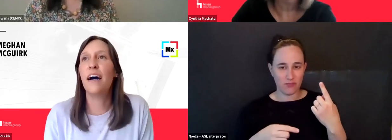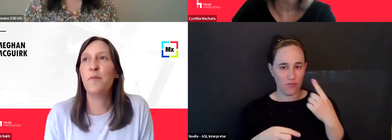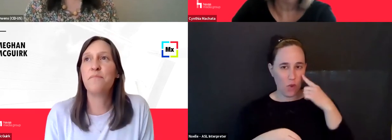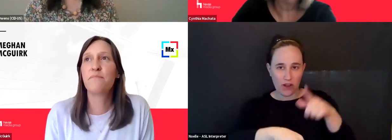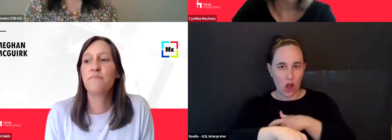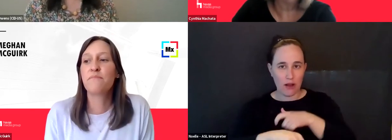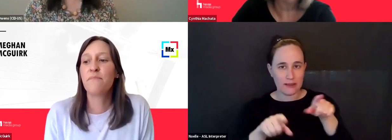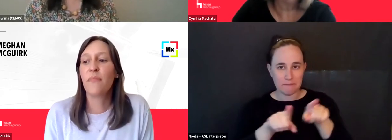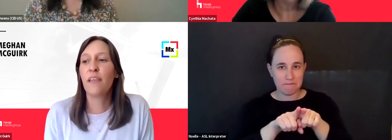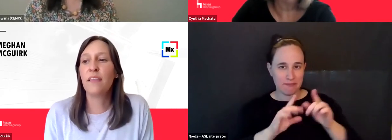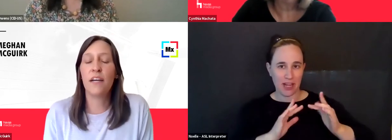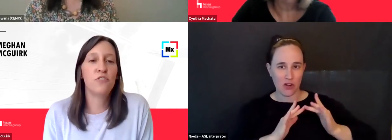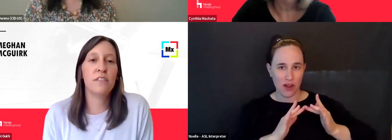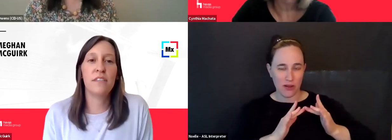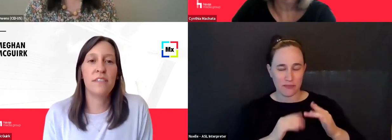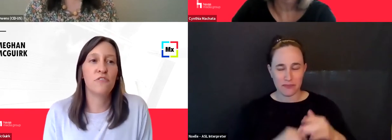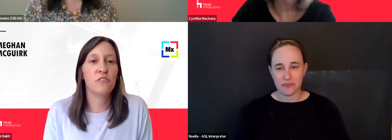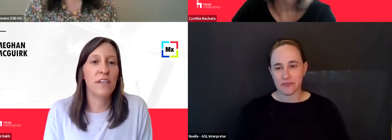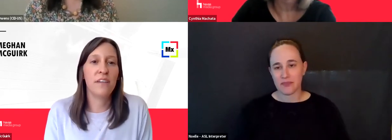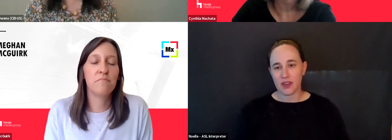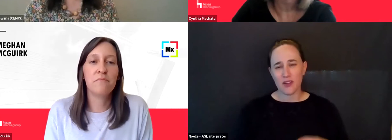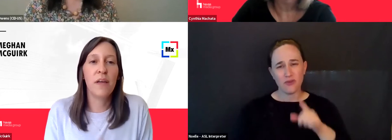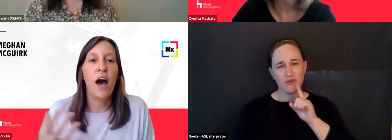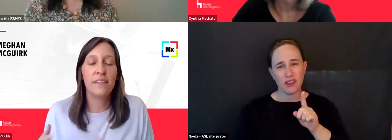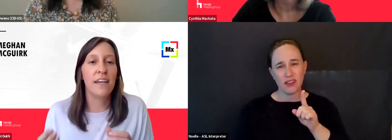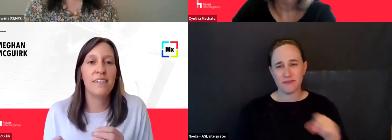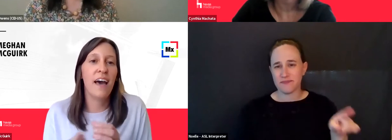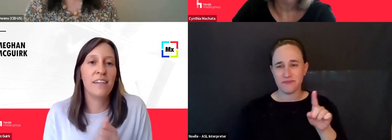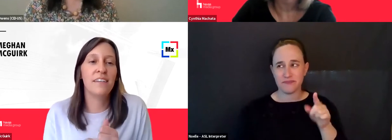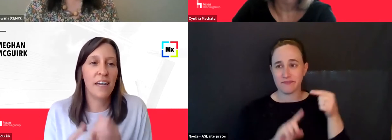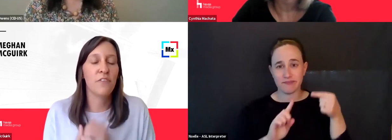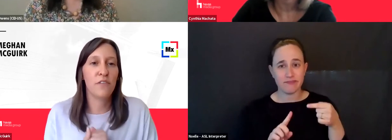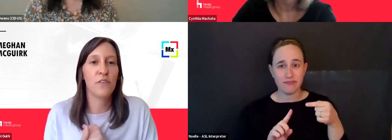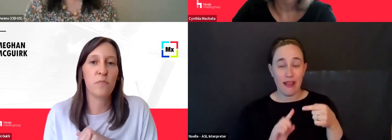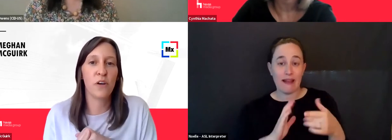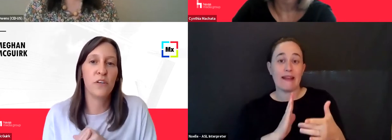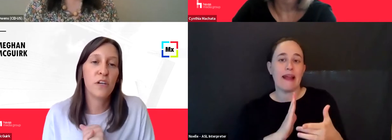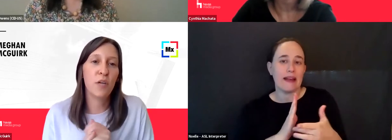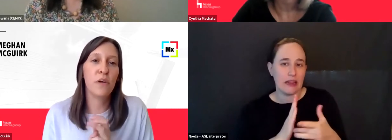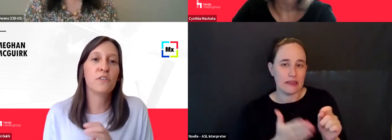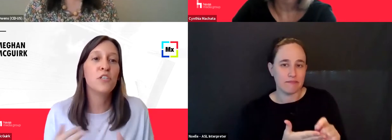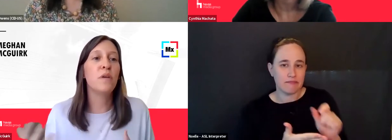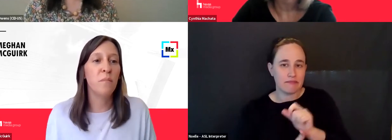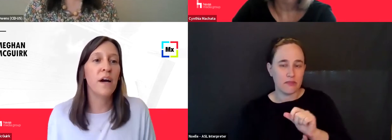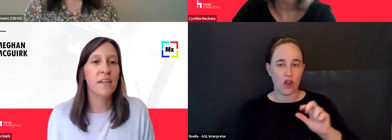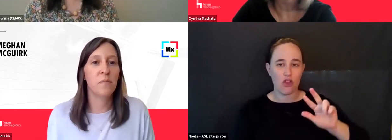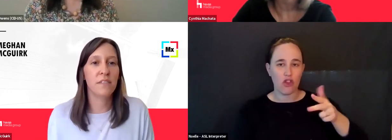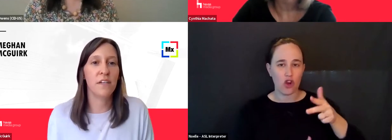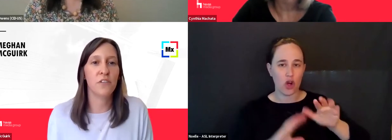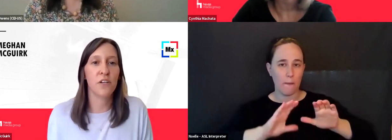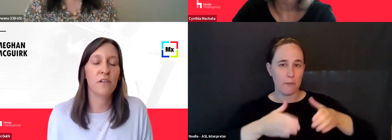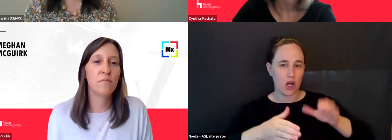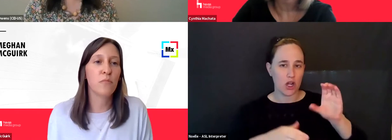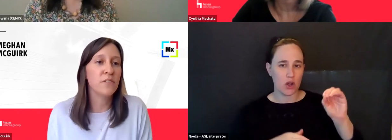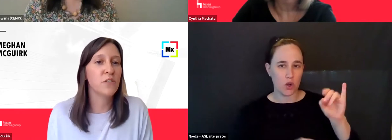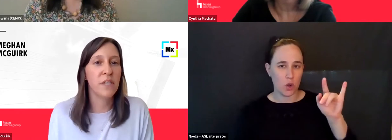um, they're just essentially on a technicality getting rid of a third party cookie, but you're still being bucketed based